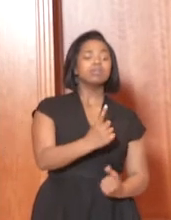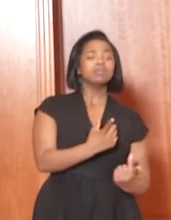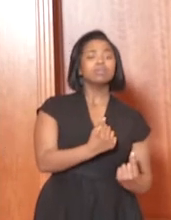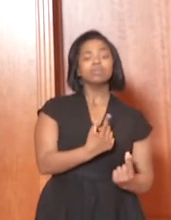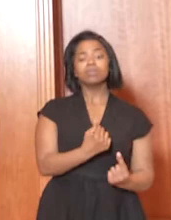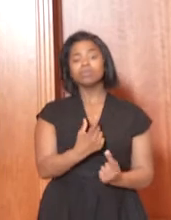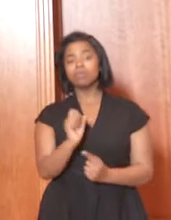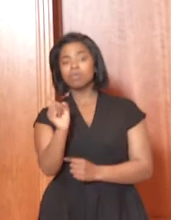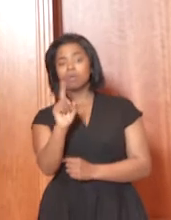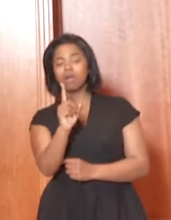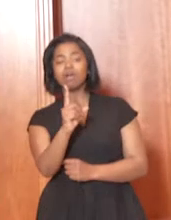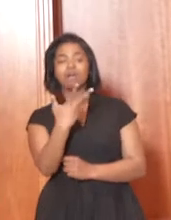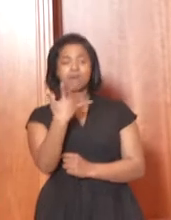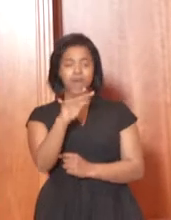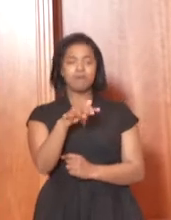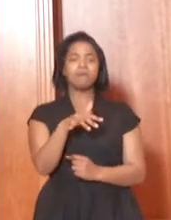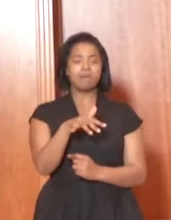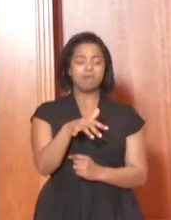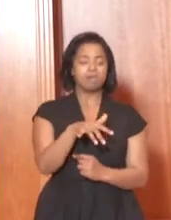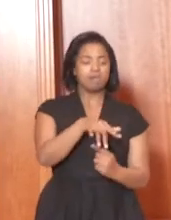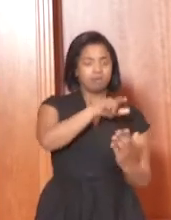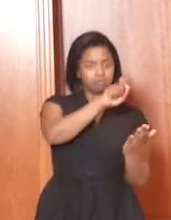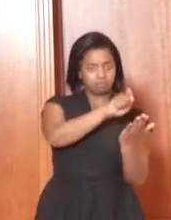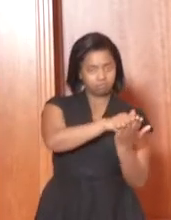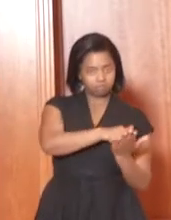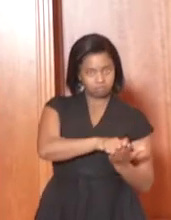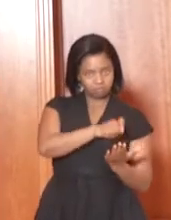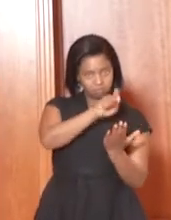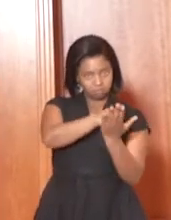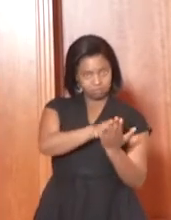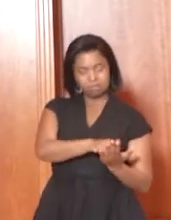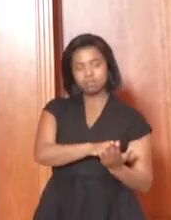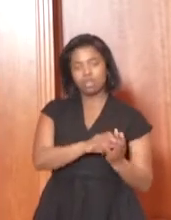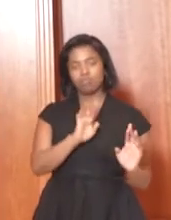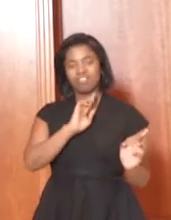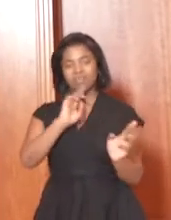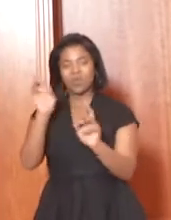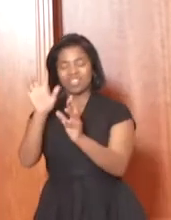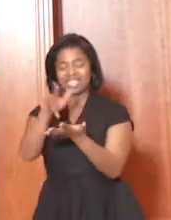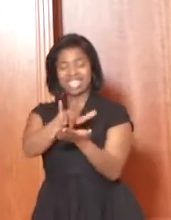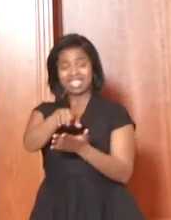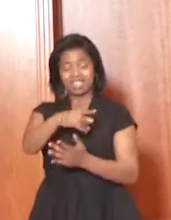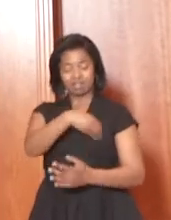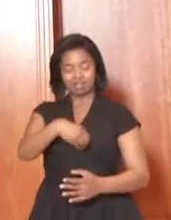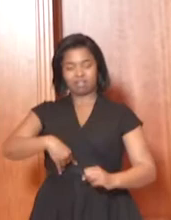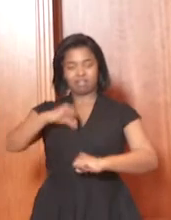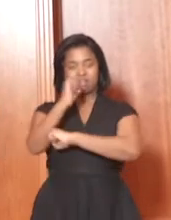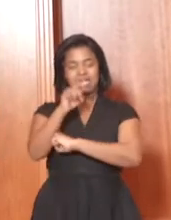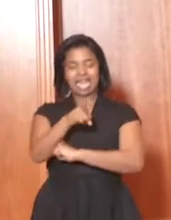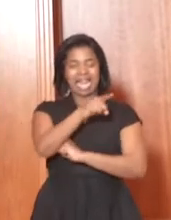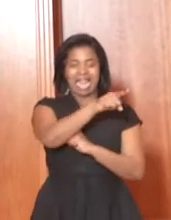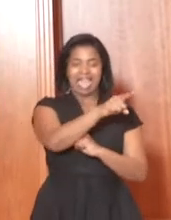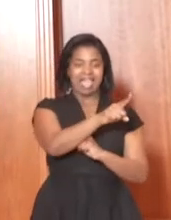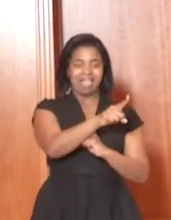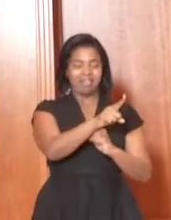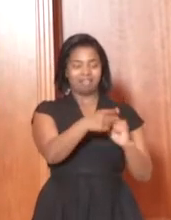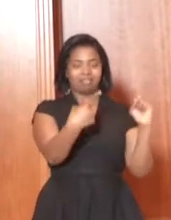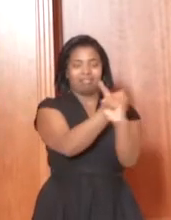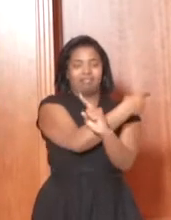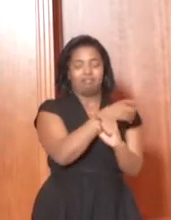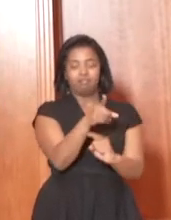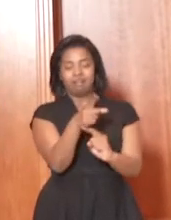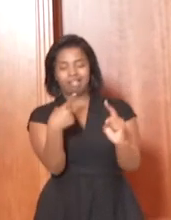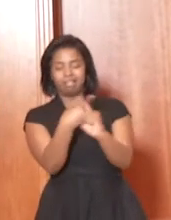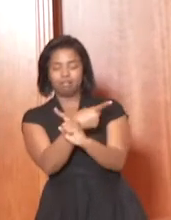will be reporting that certain things are not being done as set out in the National Strategic Plan.